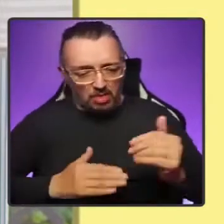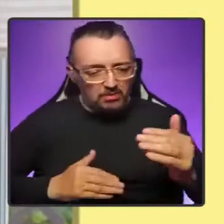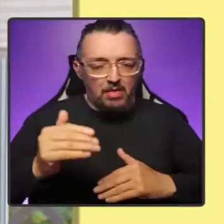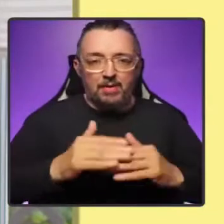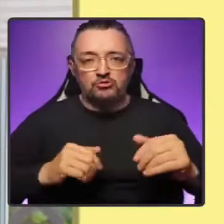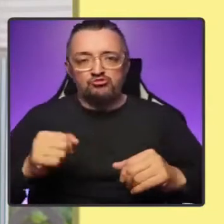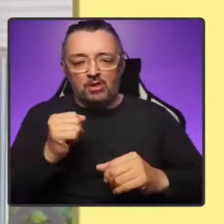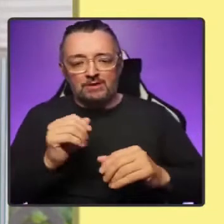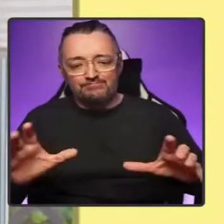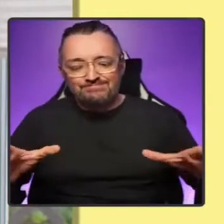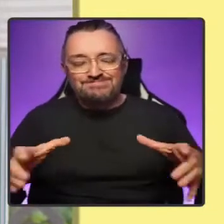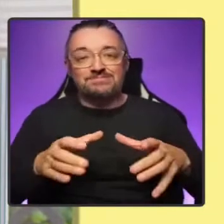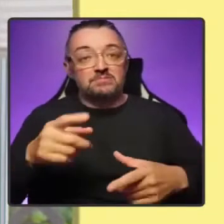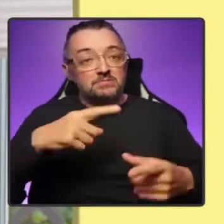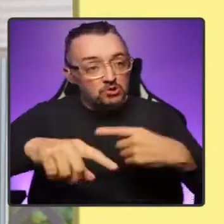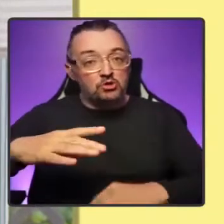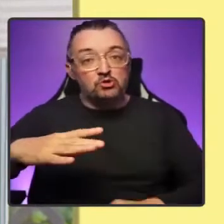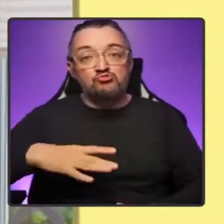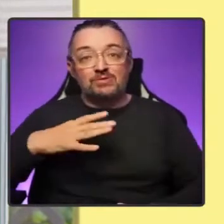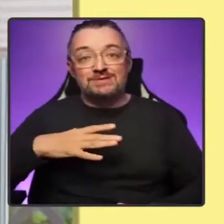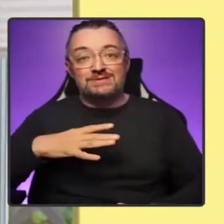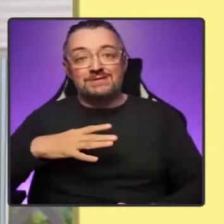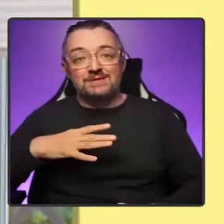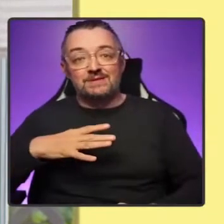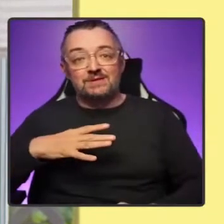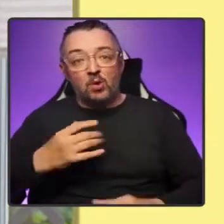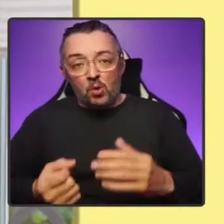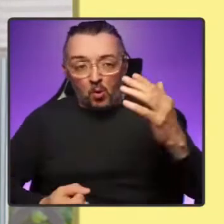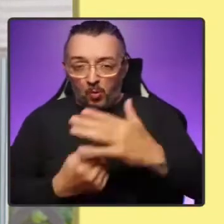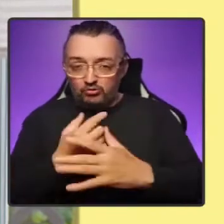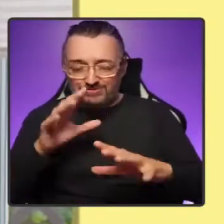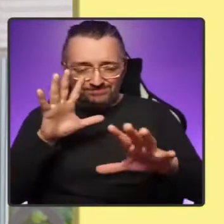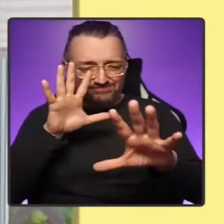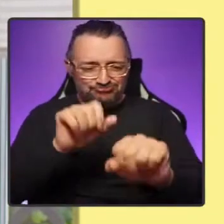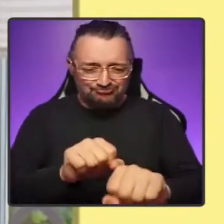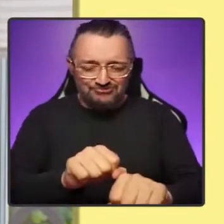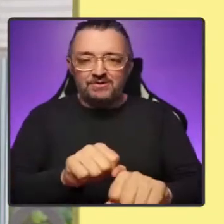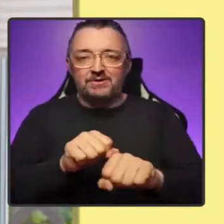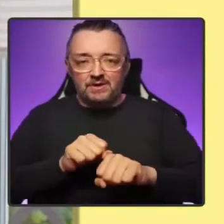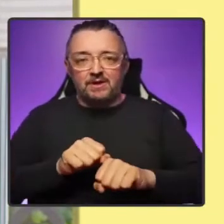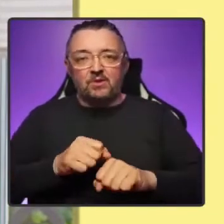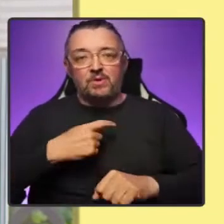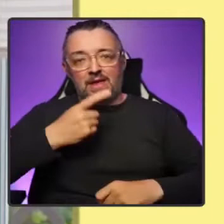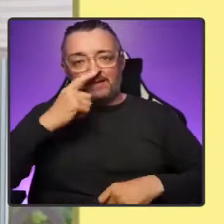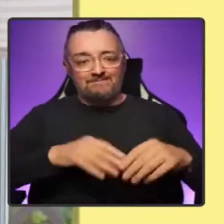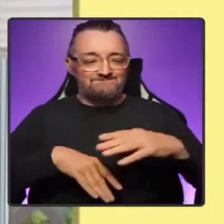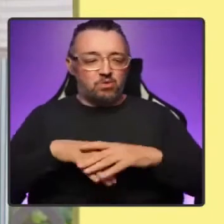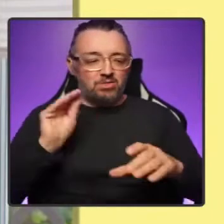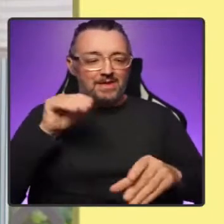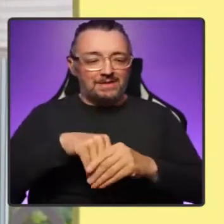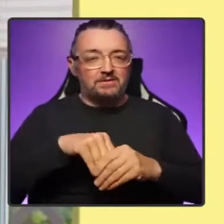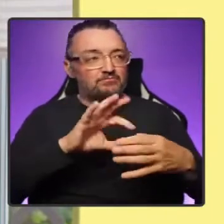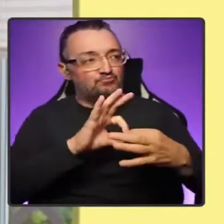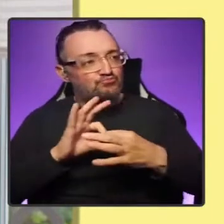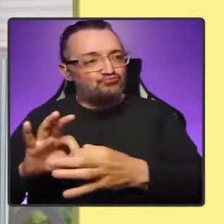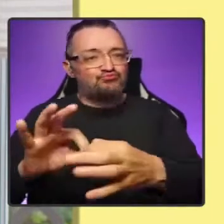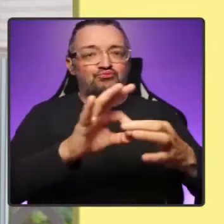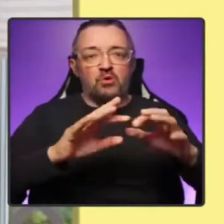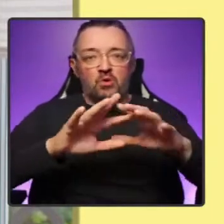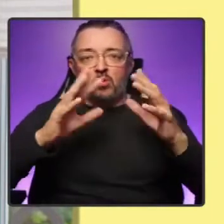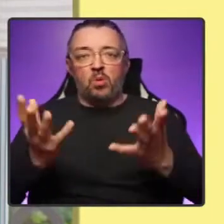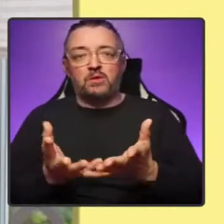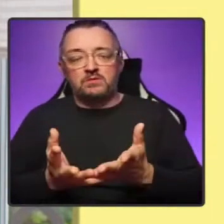ready to grab the opportunity to play our full positive part in the world as a welcoming, open,